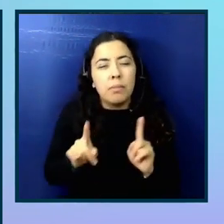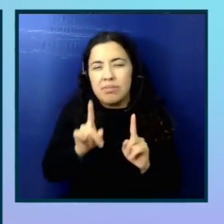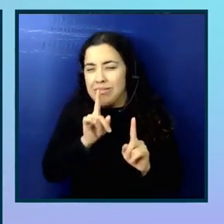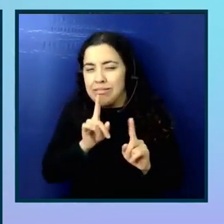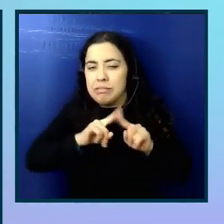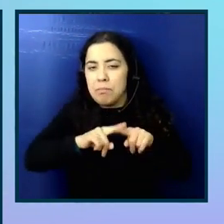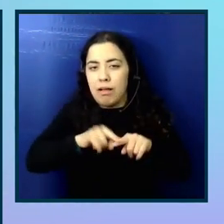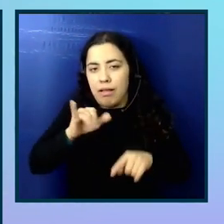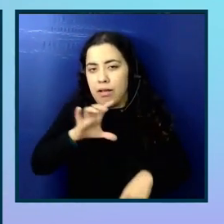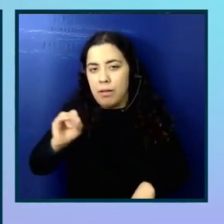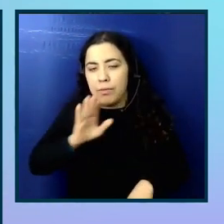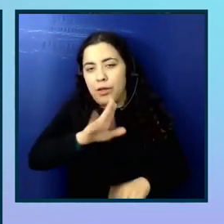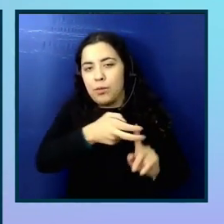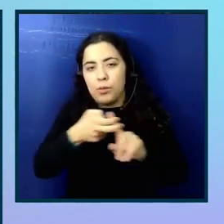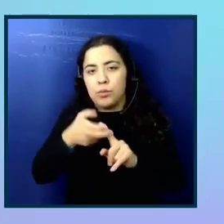as well, and how they recruit.